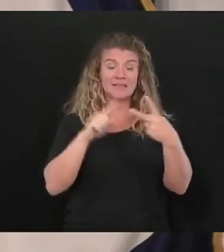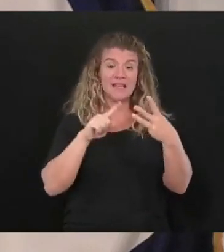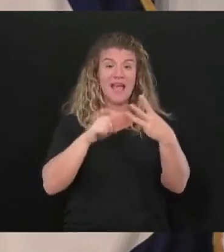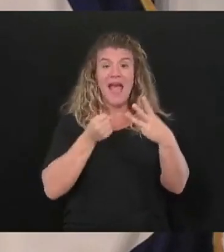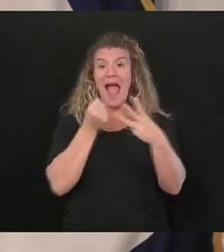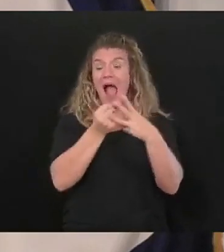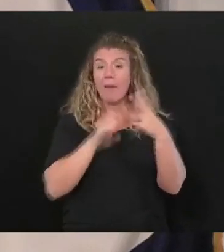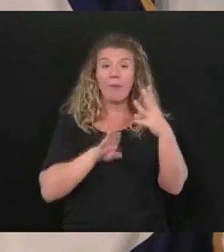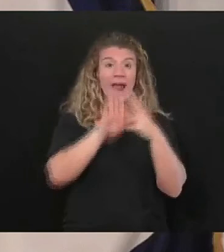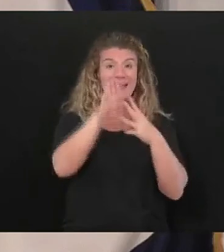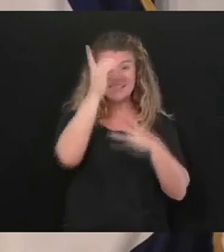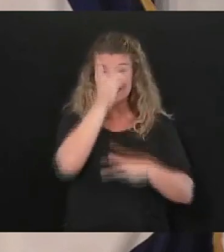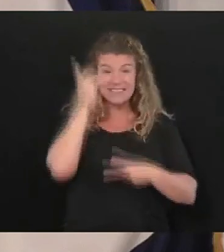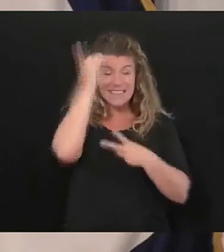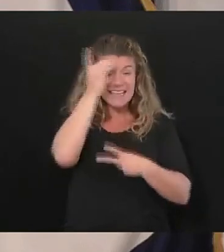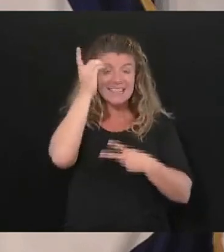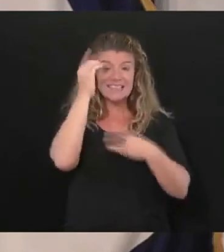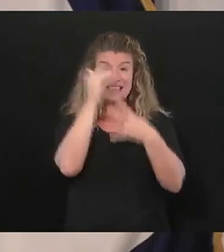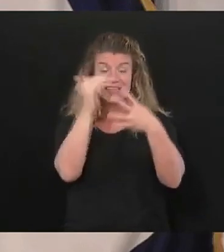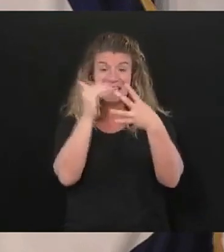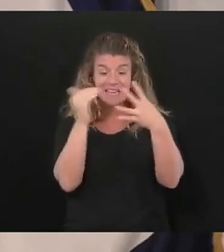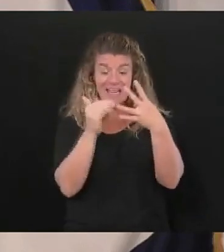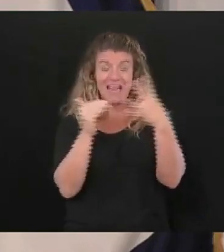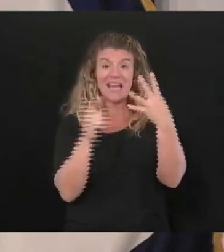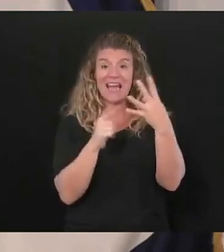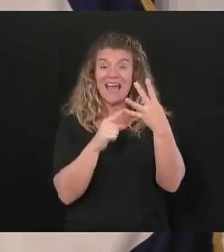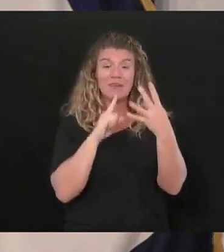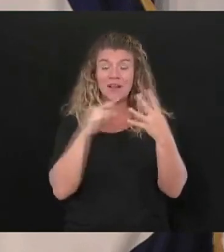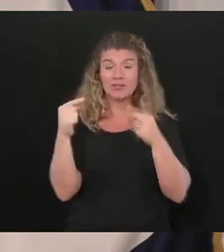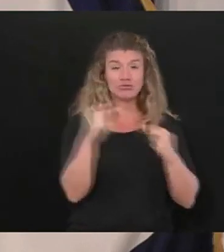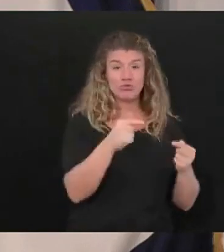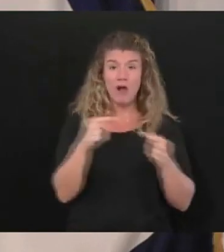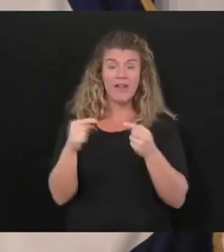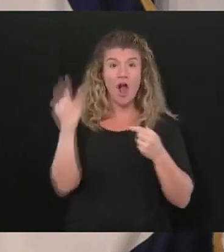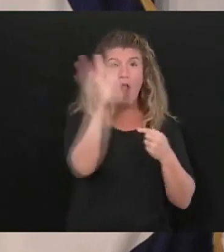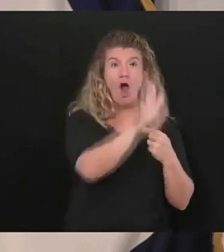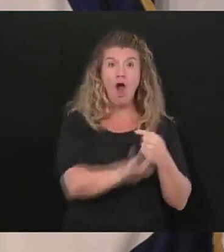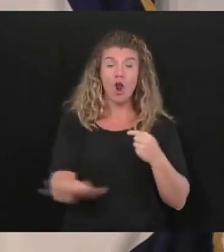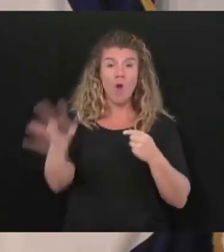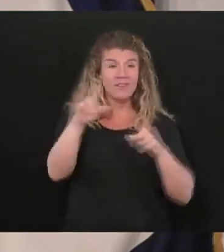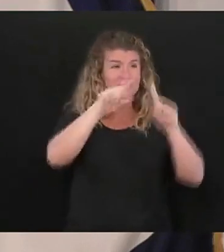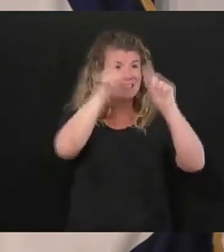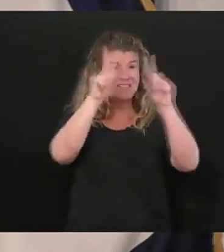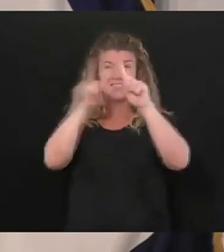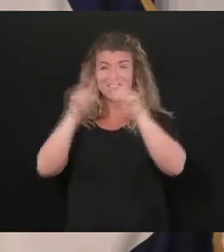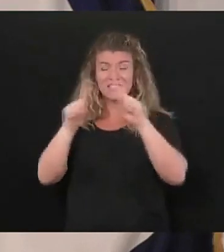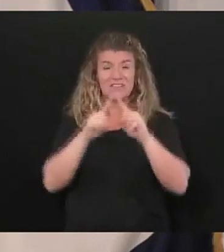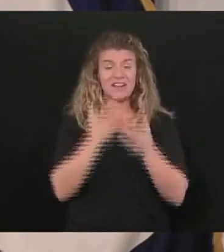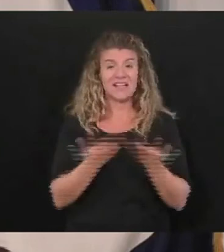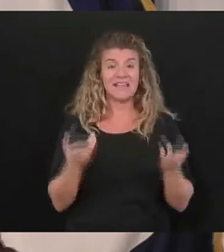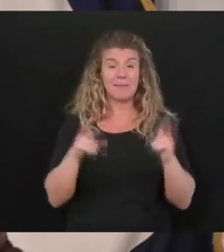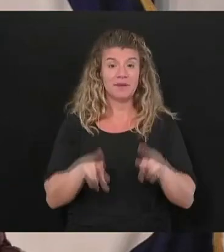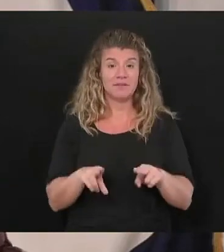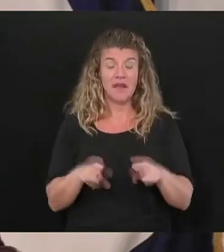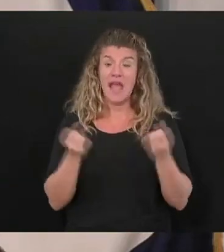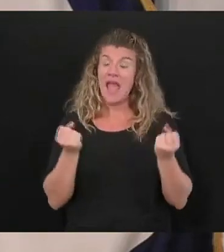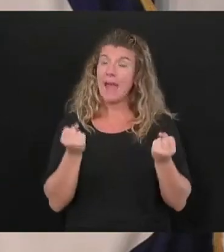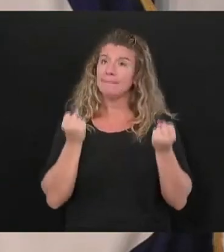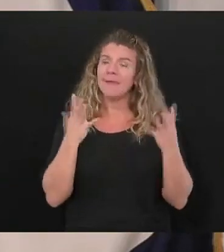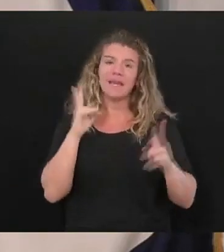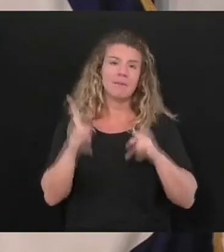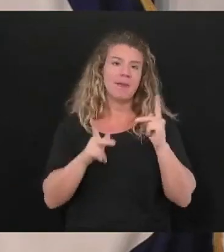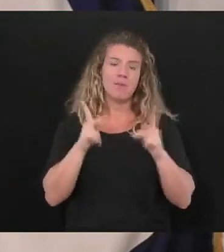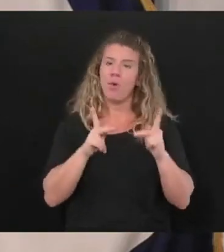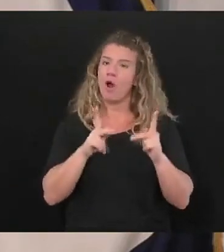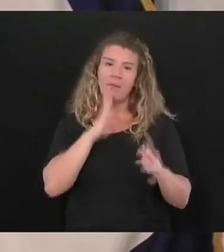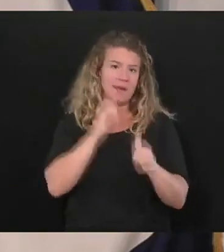in this terrible pandemic and he's struggling all over the place with lots and lots of different things and a lot of people are throwing rocks and